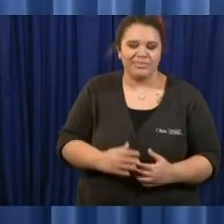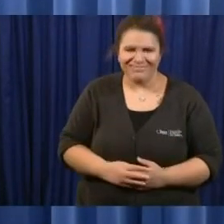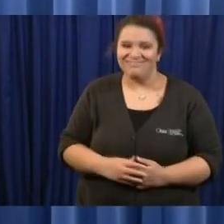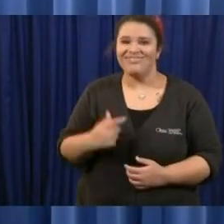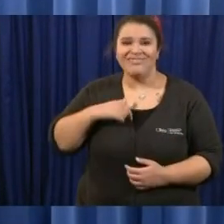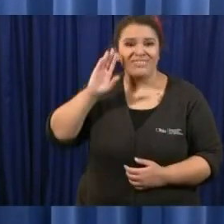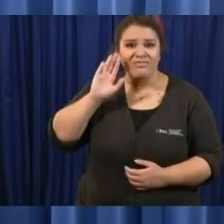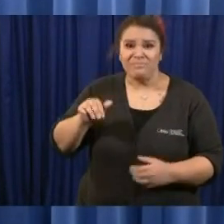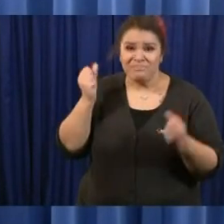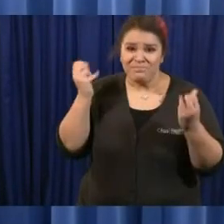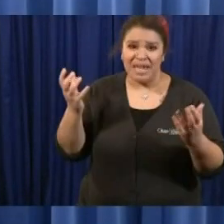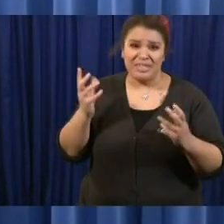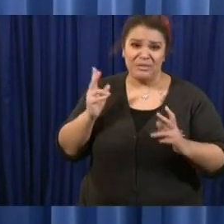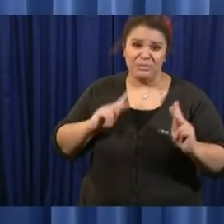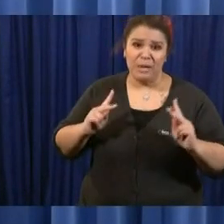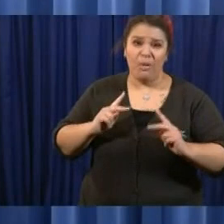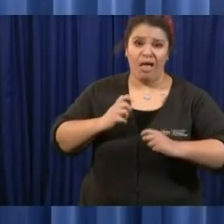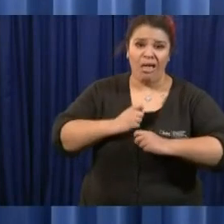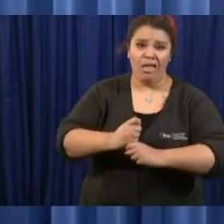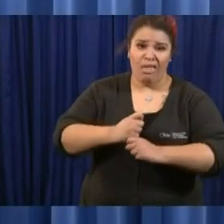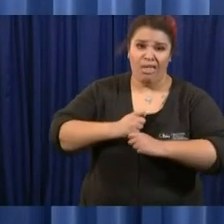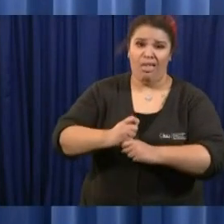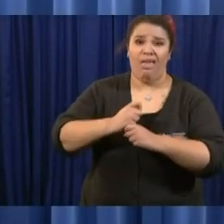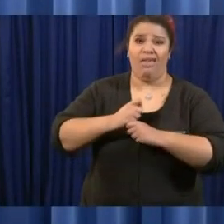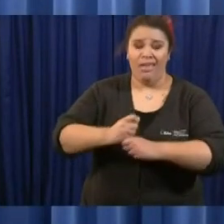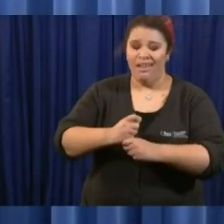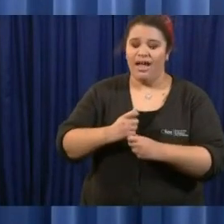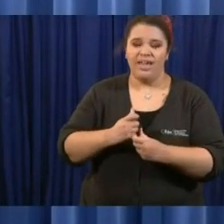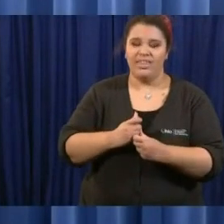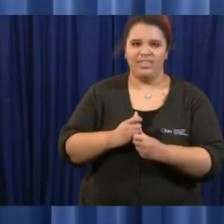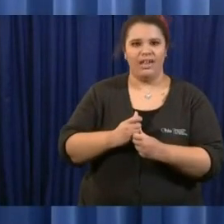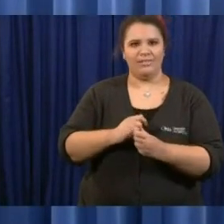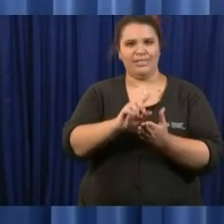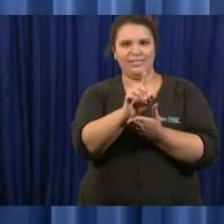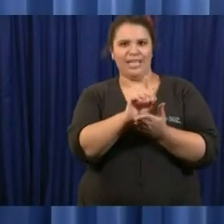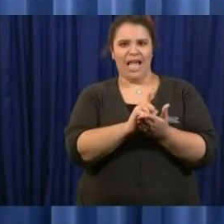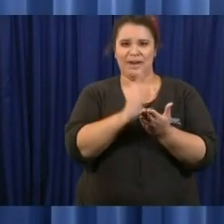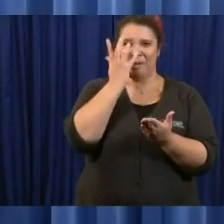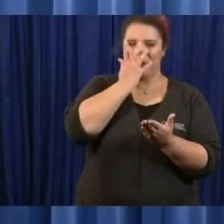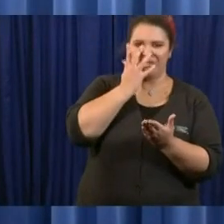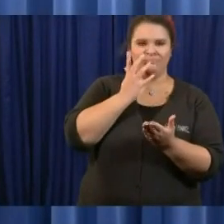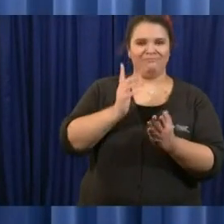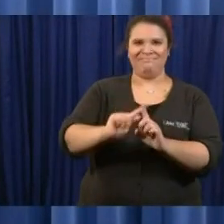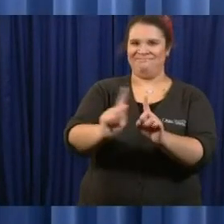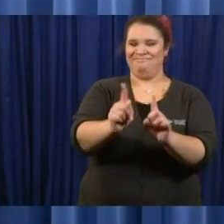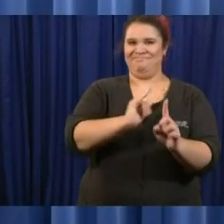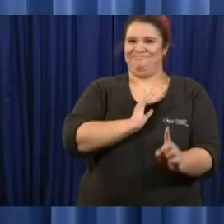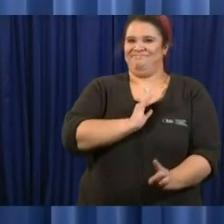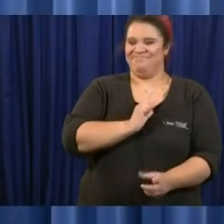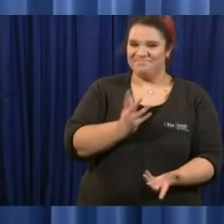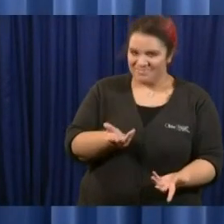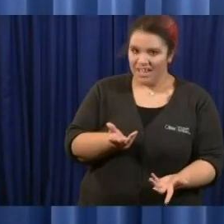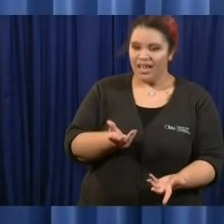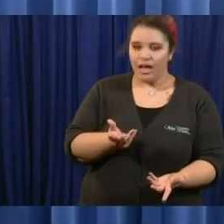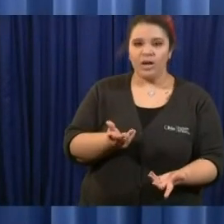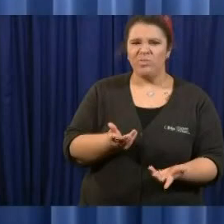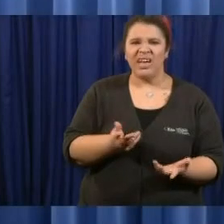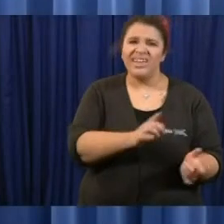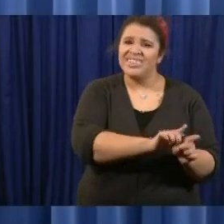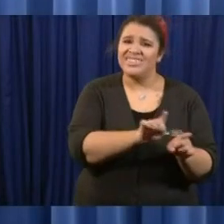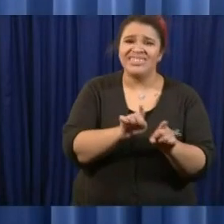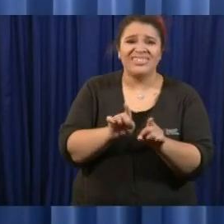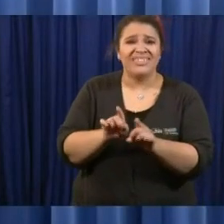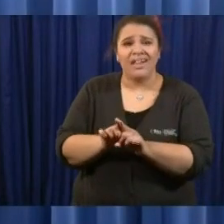making them and coming up with some great great designs but it's also i've seen some people do it in a very very simple way